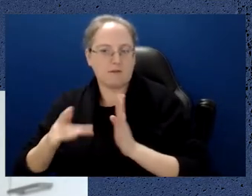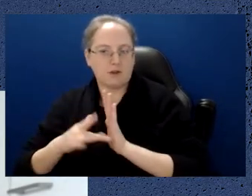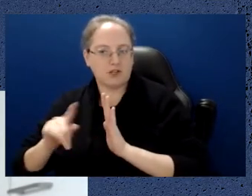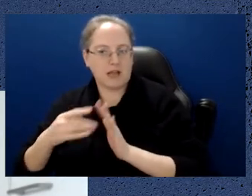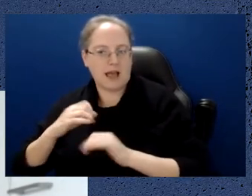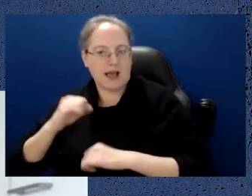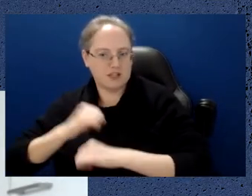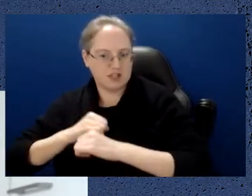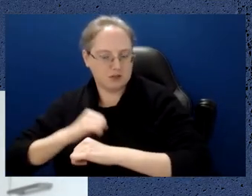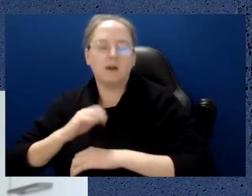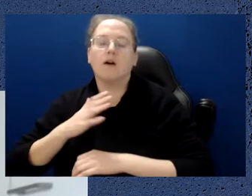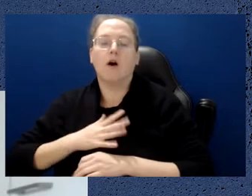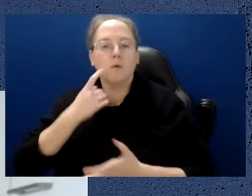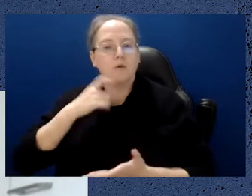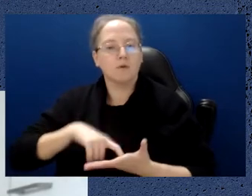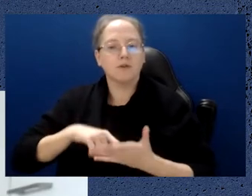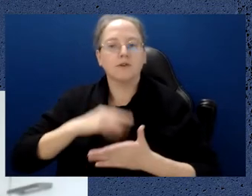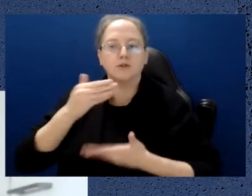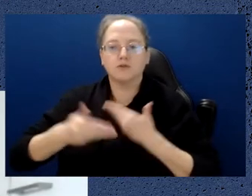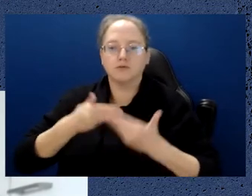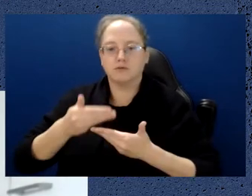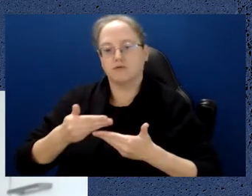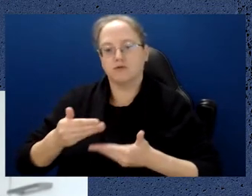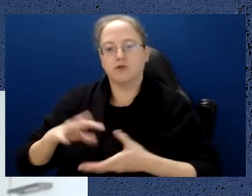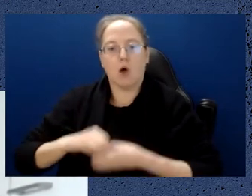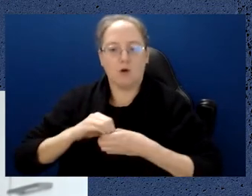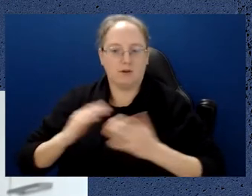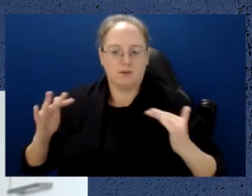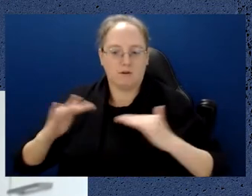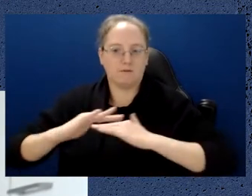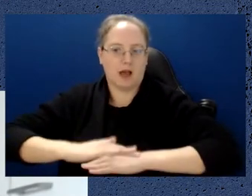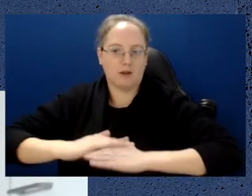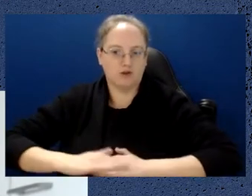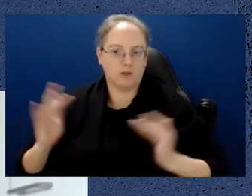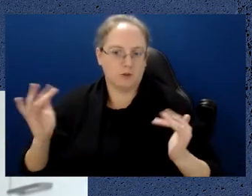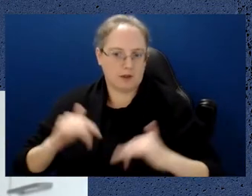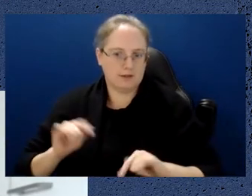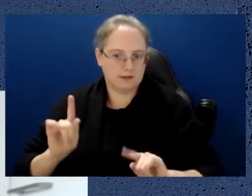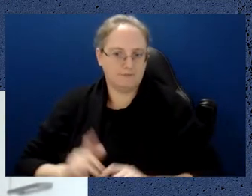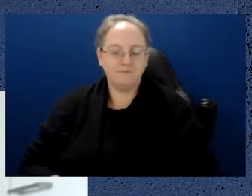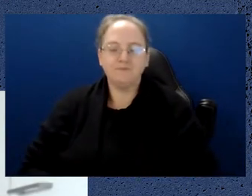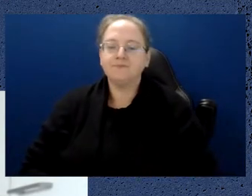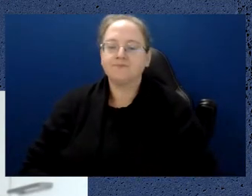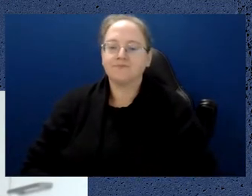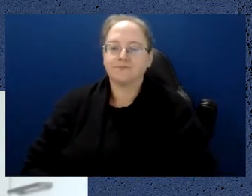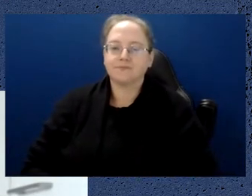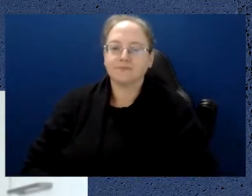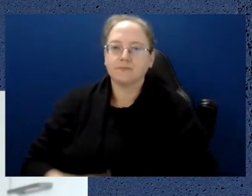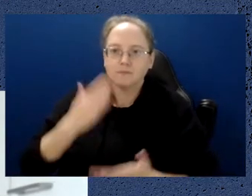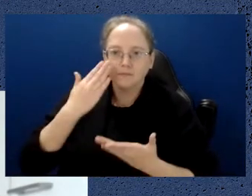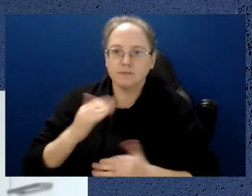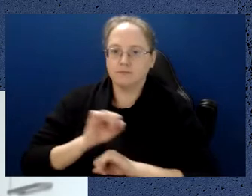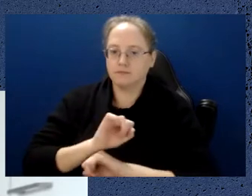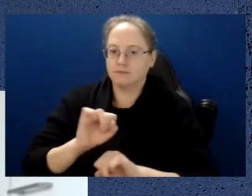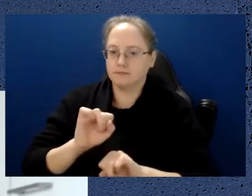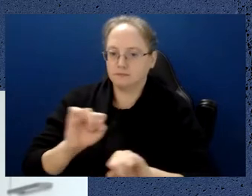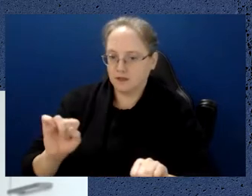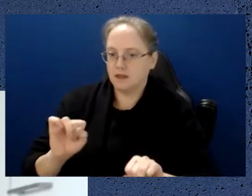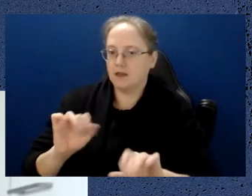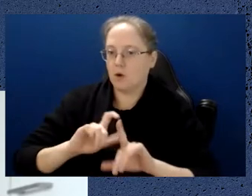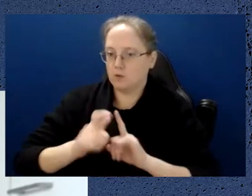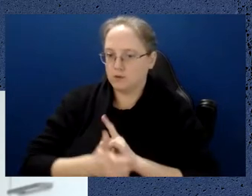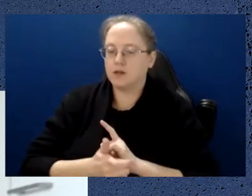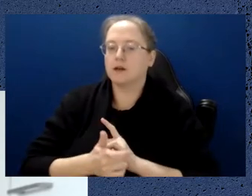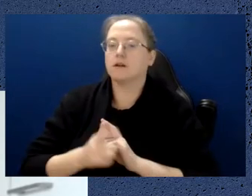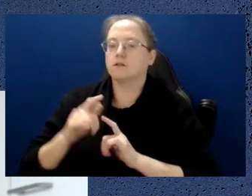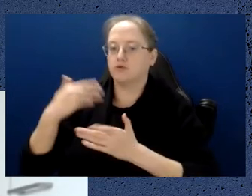owners of the lands on which we are meeting, and to pay our respects to them, to the